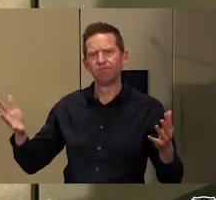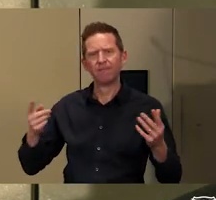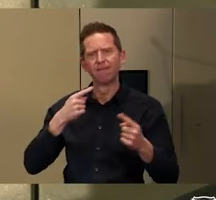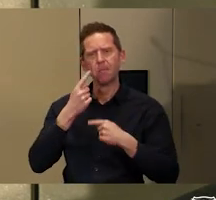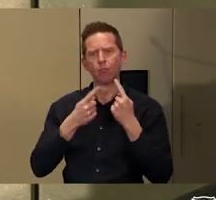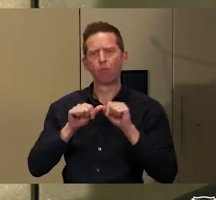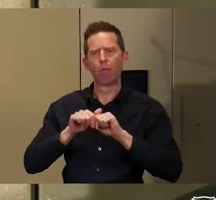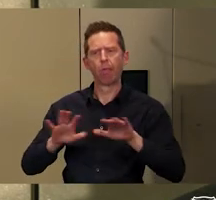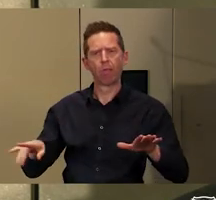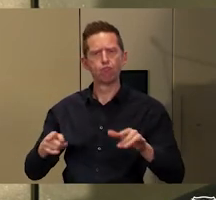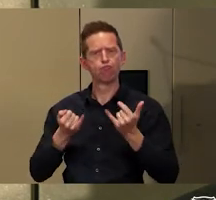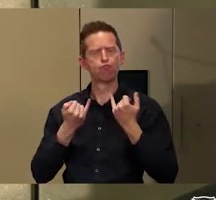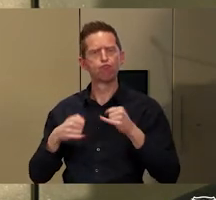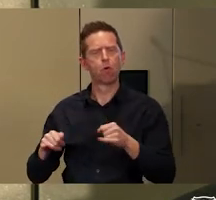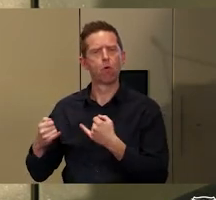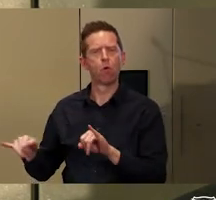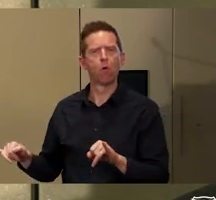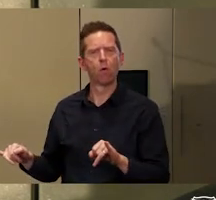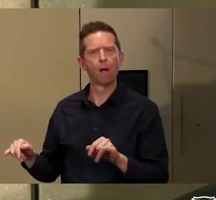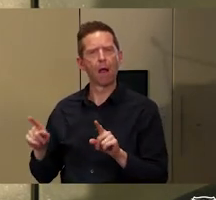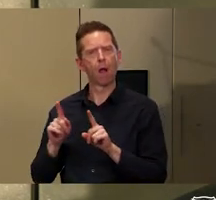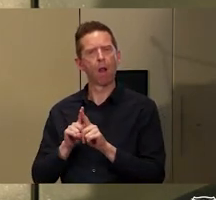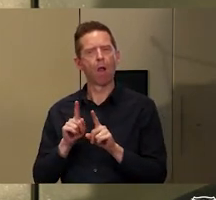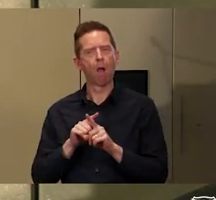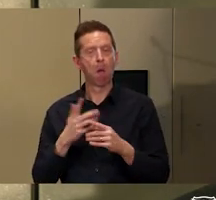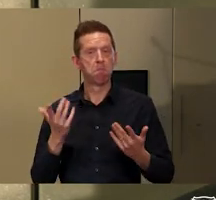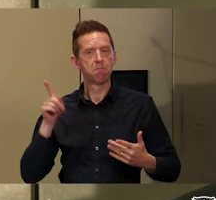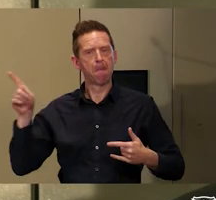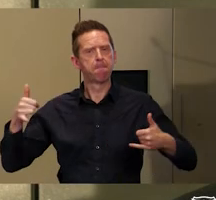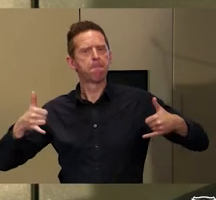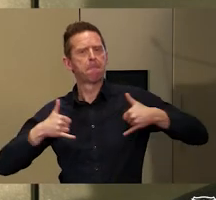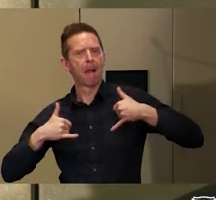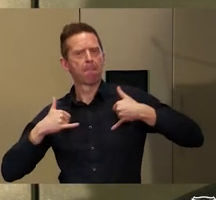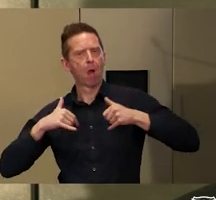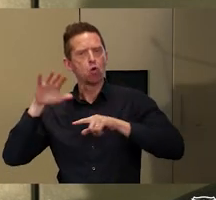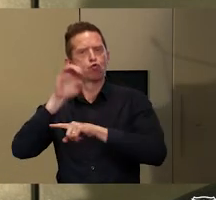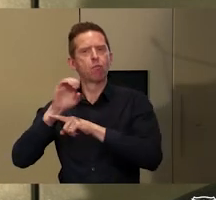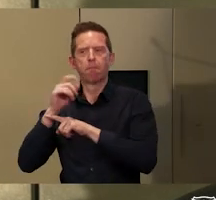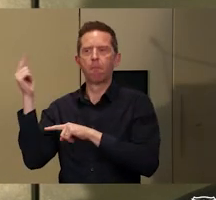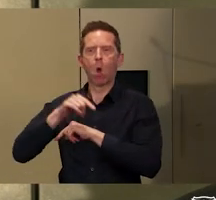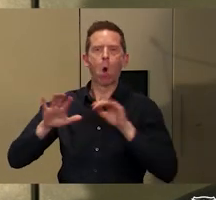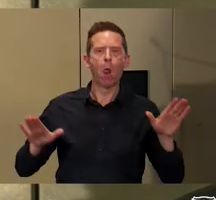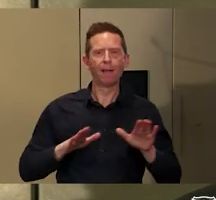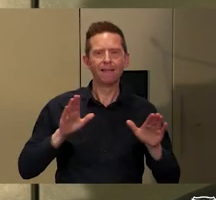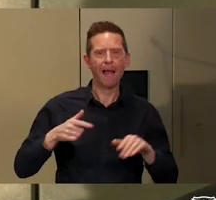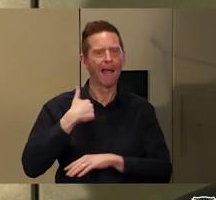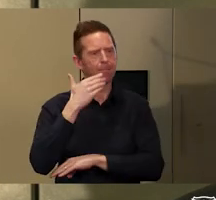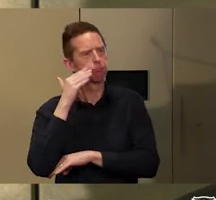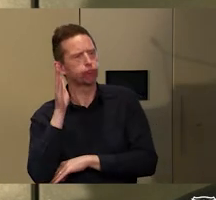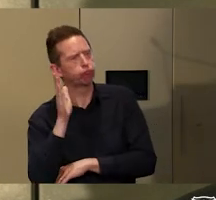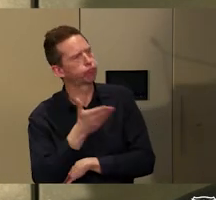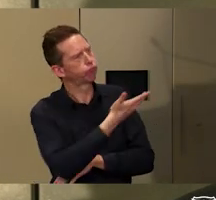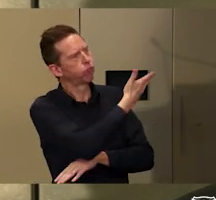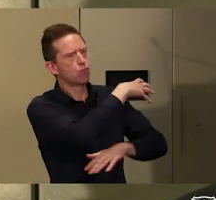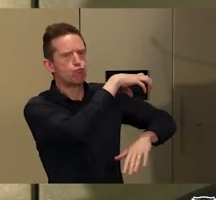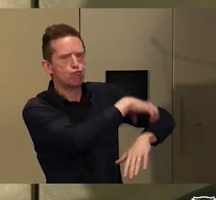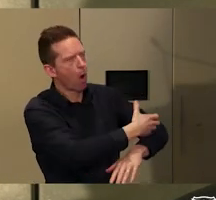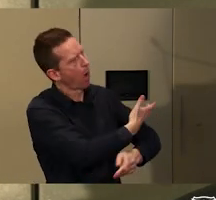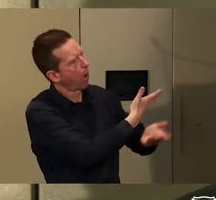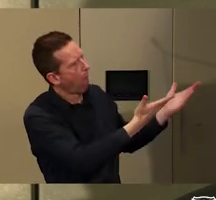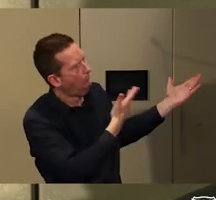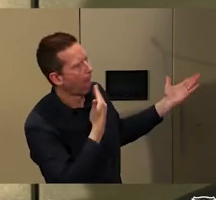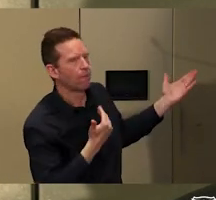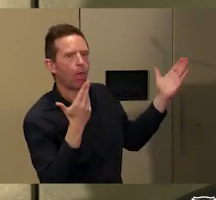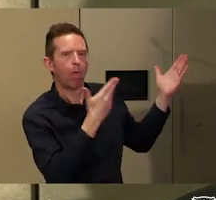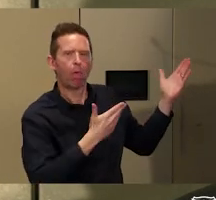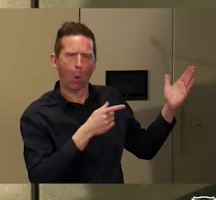by, you know, these so-called, like these backpackers and people that are just, I mean, that's just so dangerous because